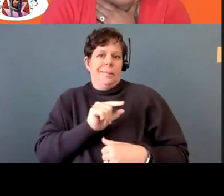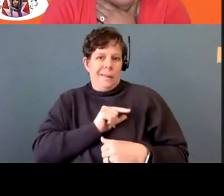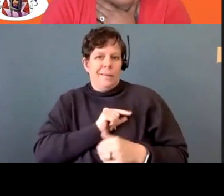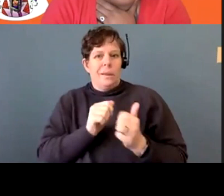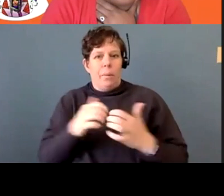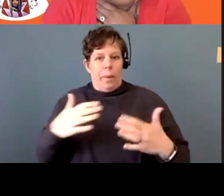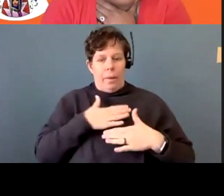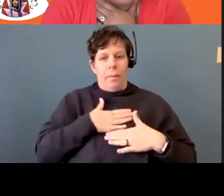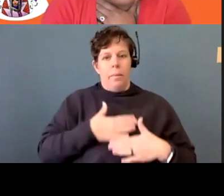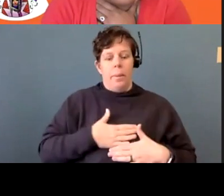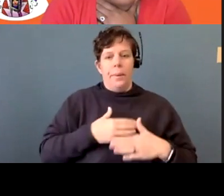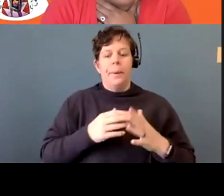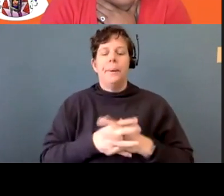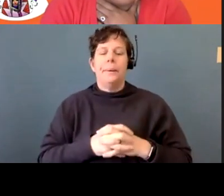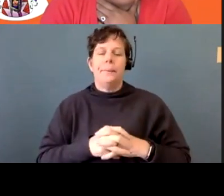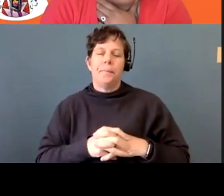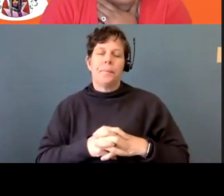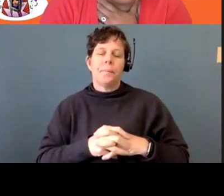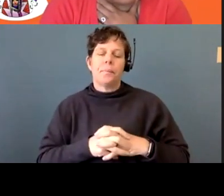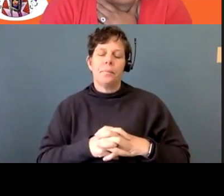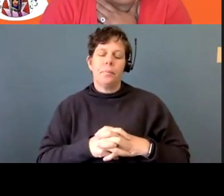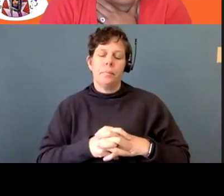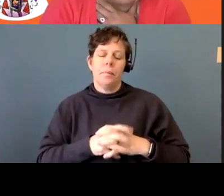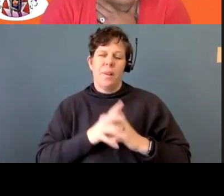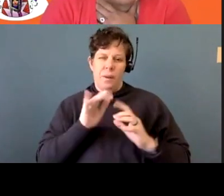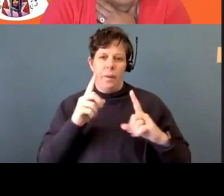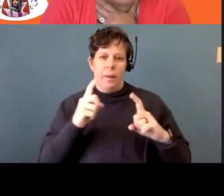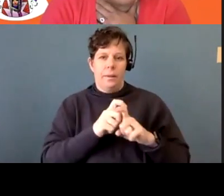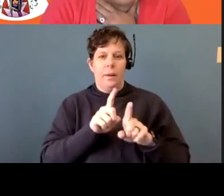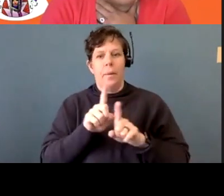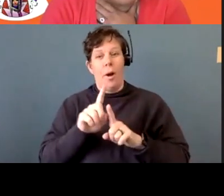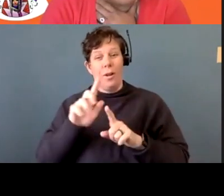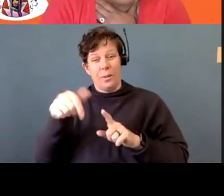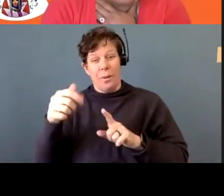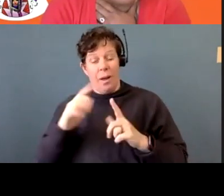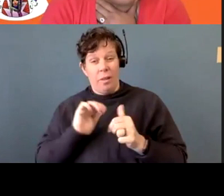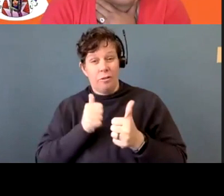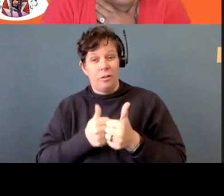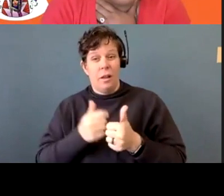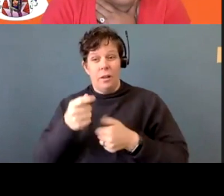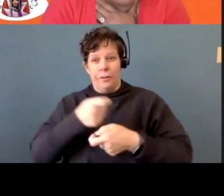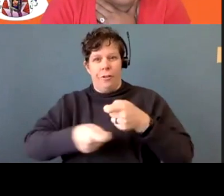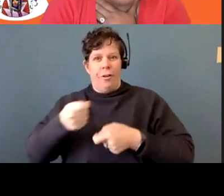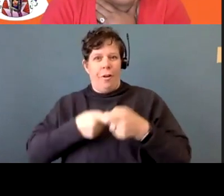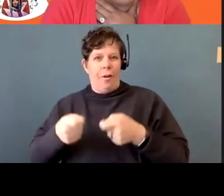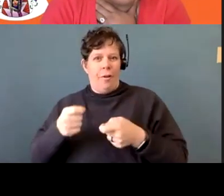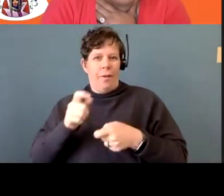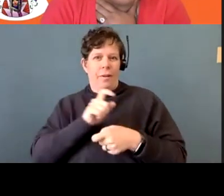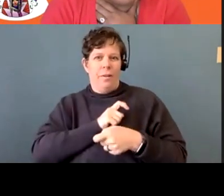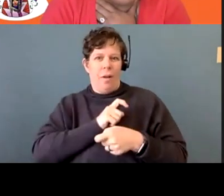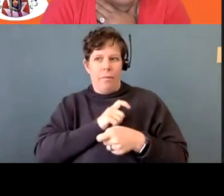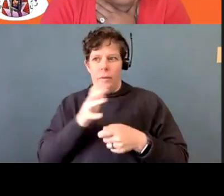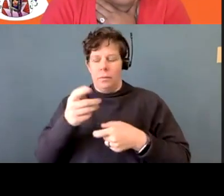I think the other thing that is difficult is the turnover. And so, um, you do get,